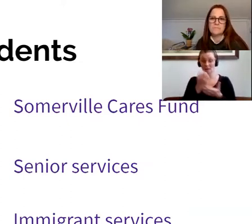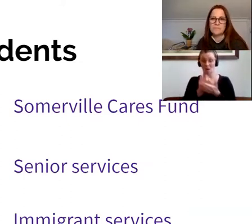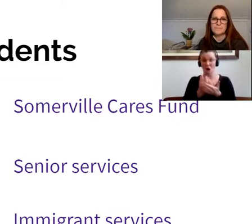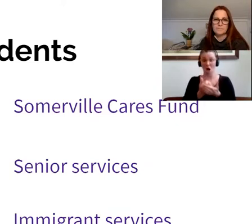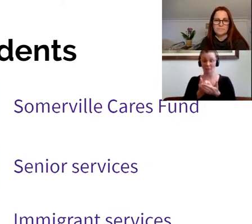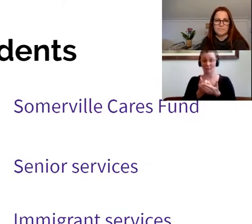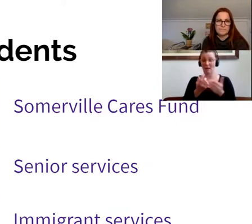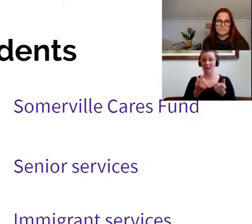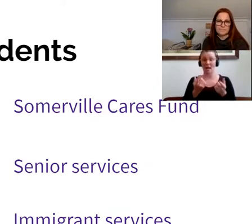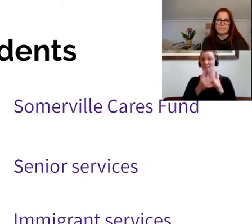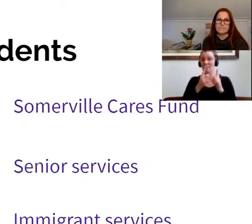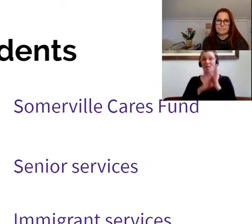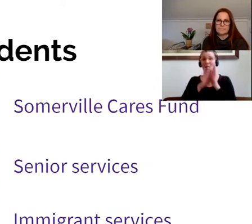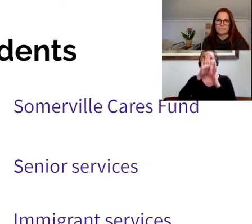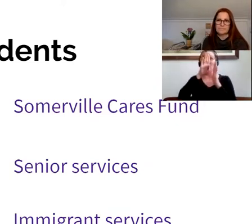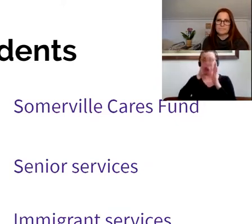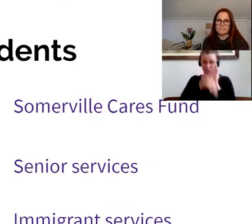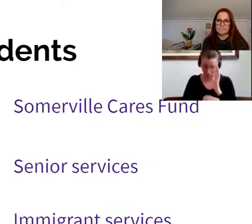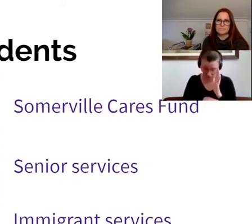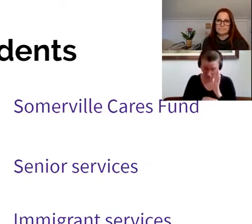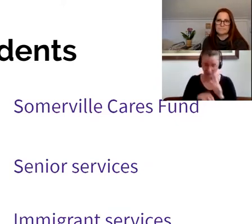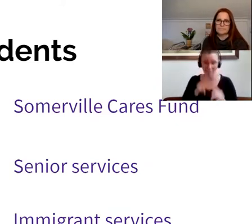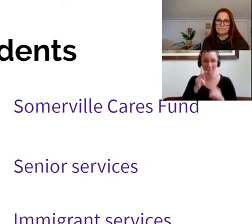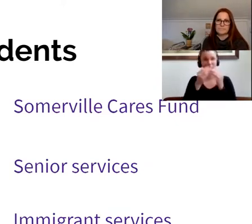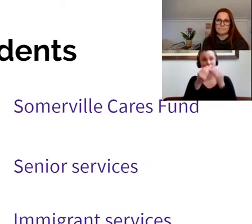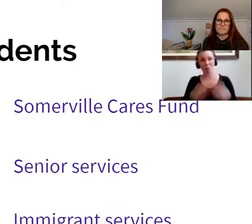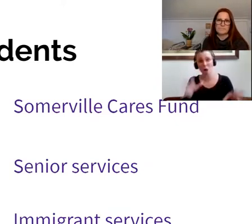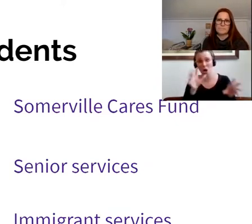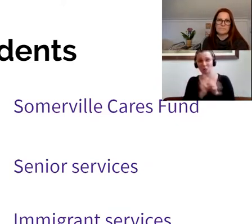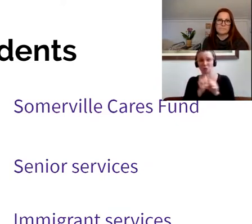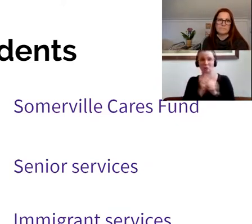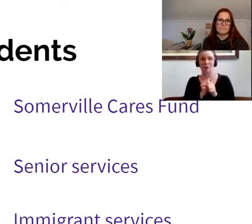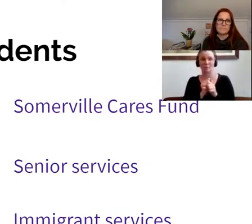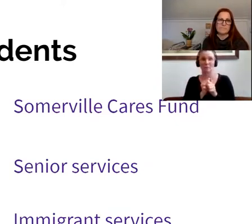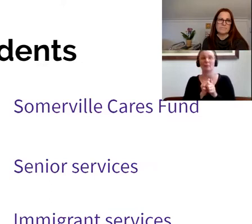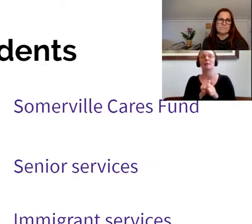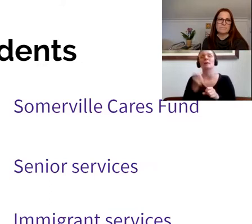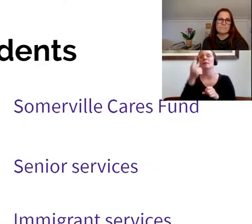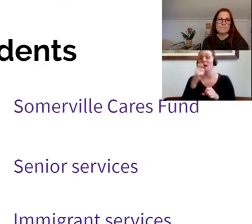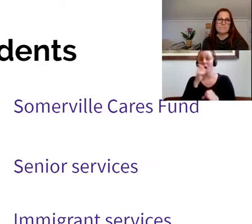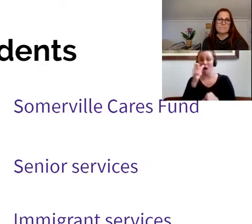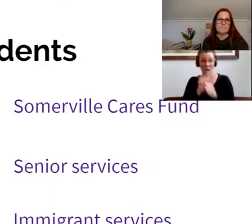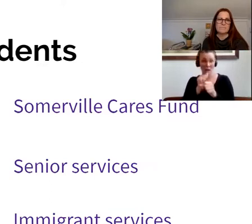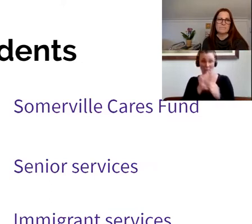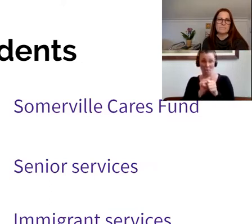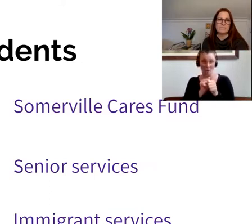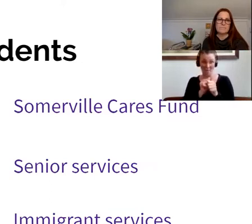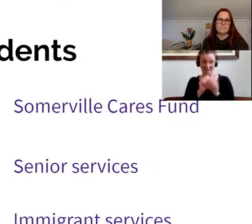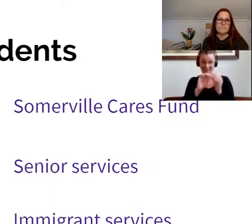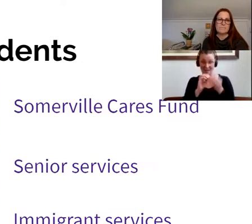People have lost their jobs. We have a record level of unemployment, the likes that we have not seen in this country since the Great Depression.